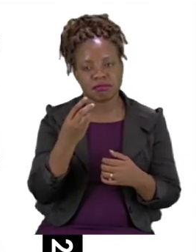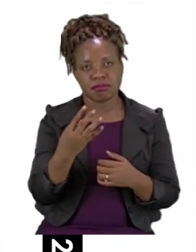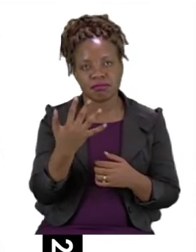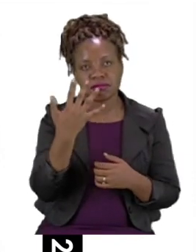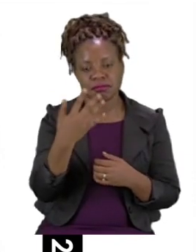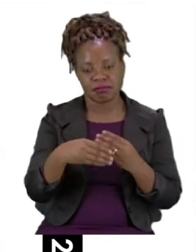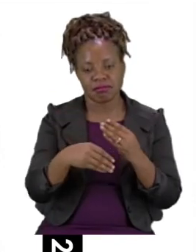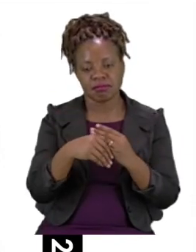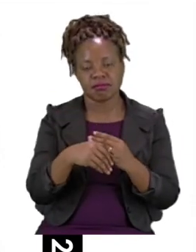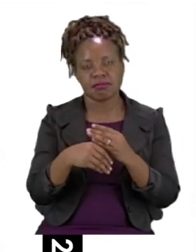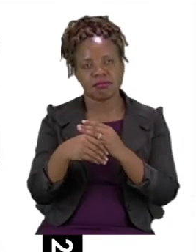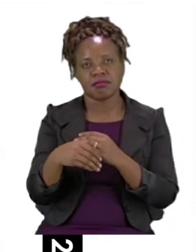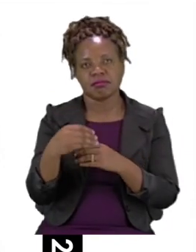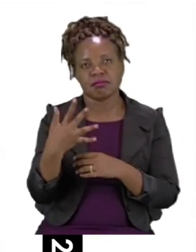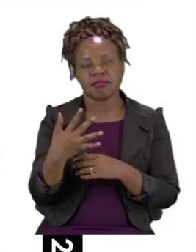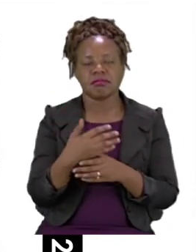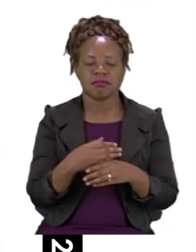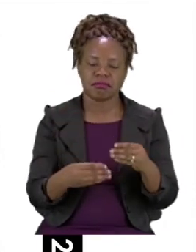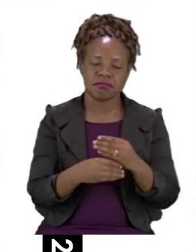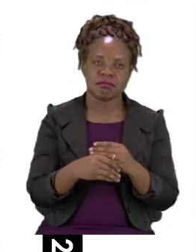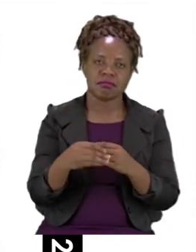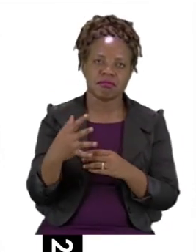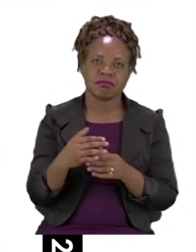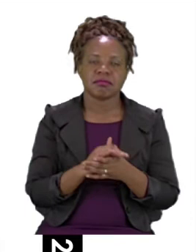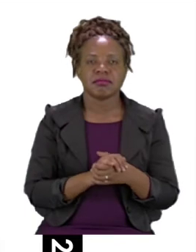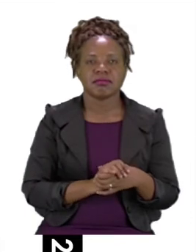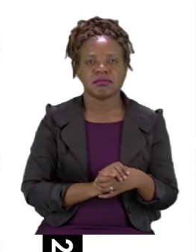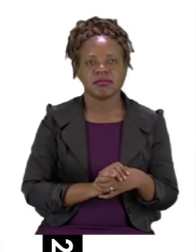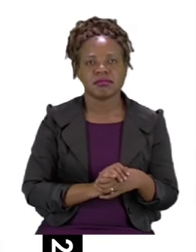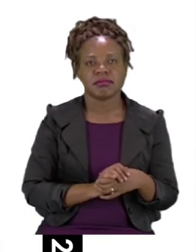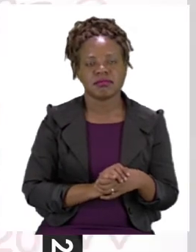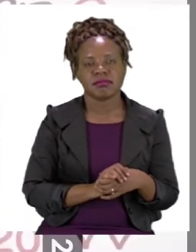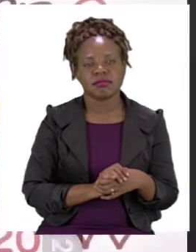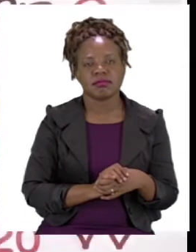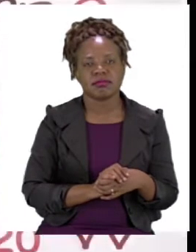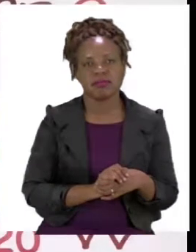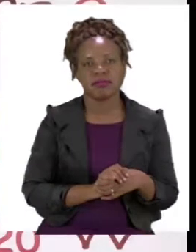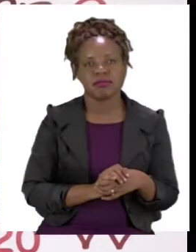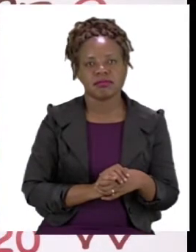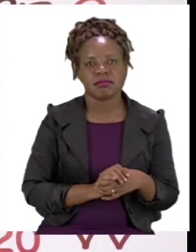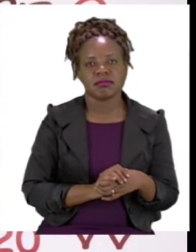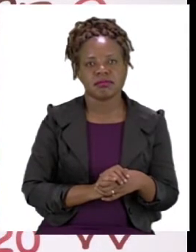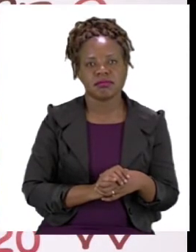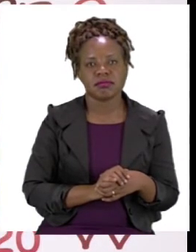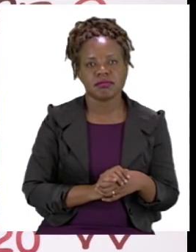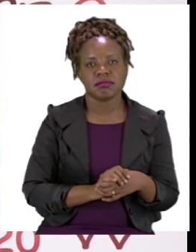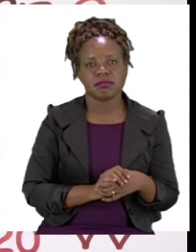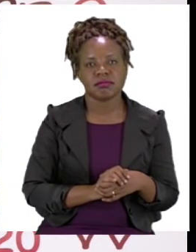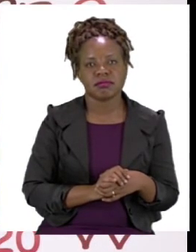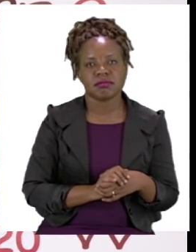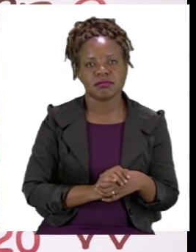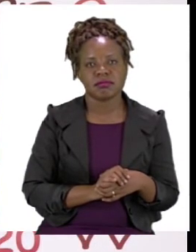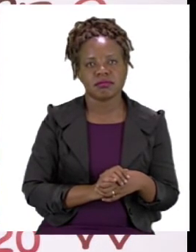So I am going to add 2 more counters and we are counting by 5's. I am only going to do 1